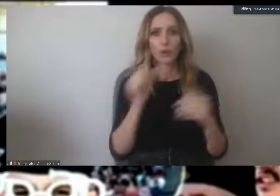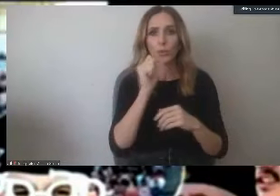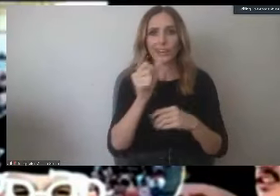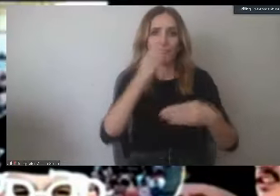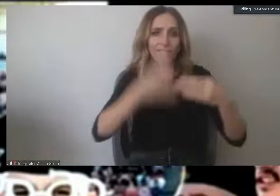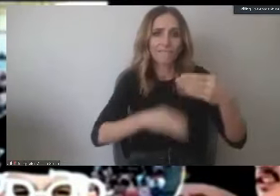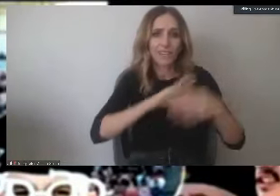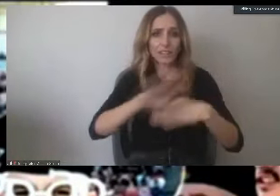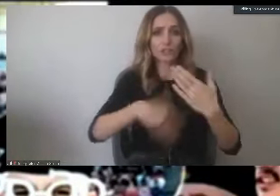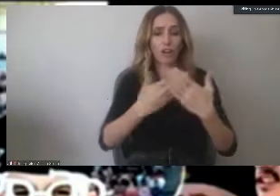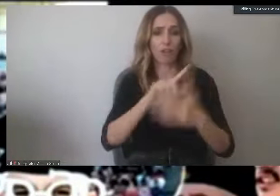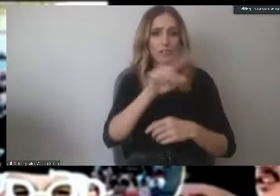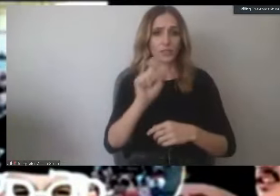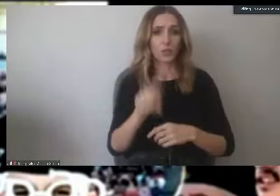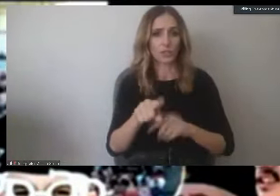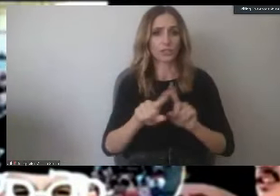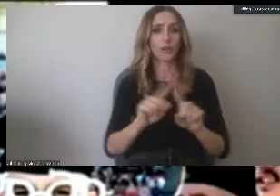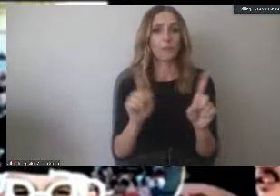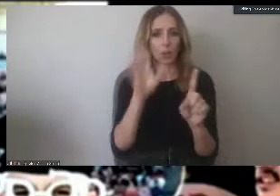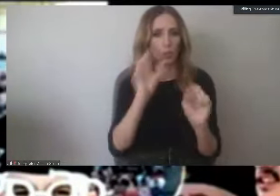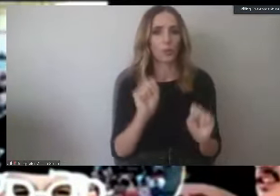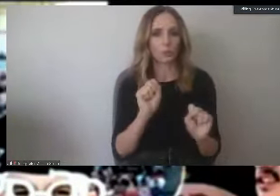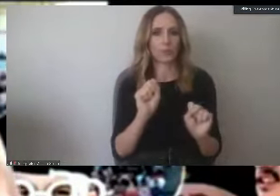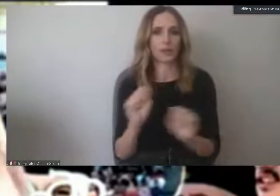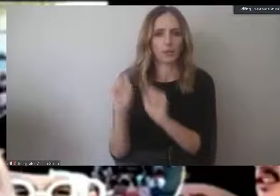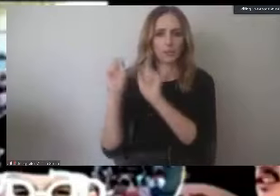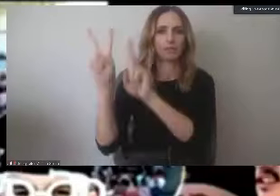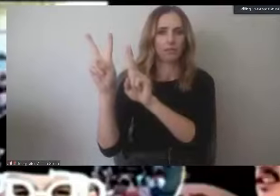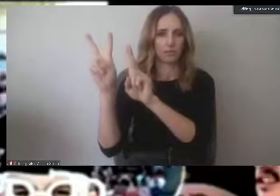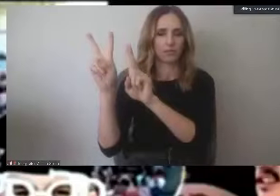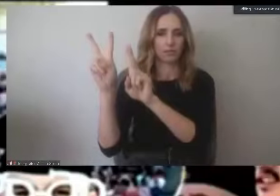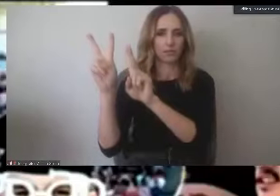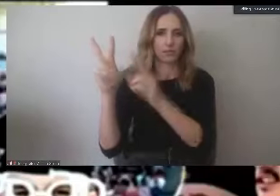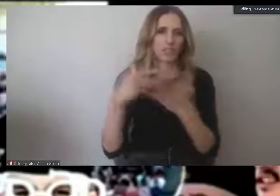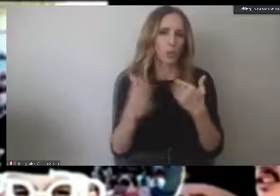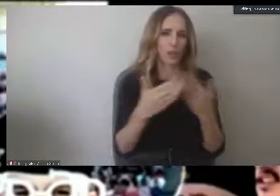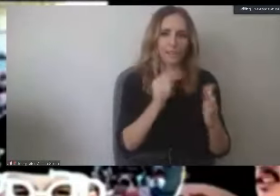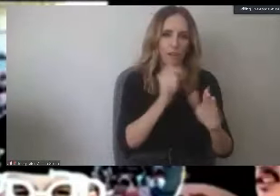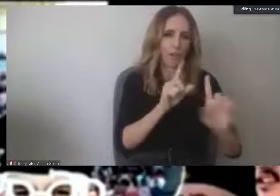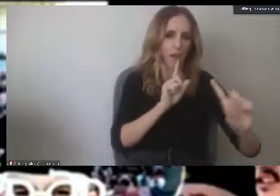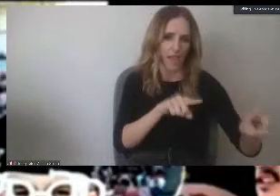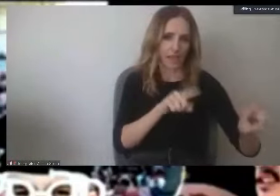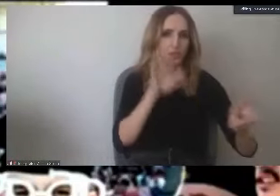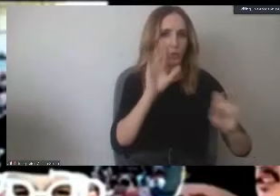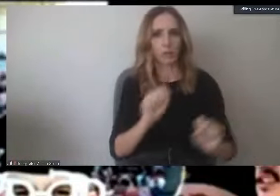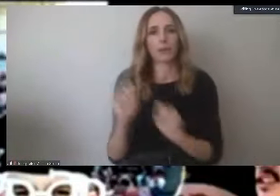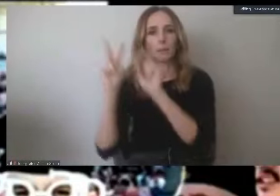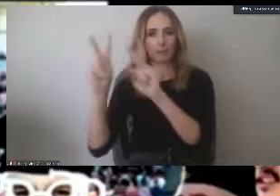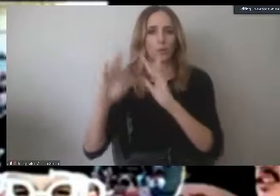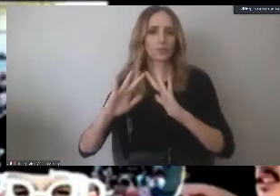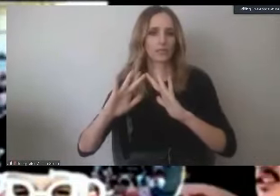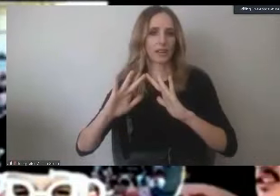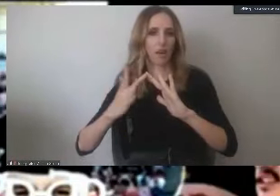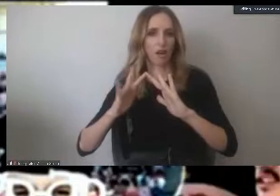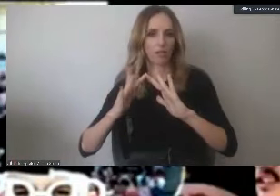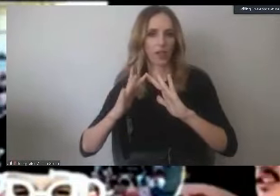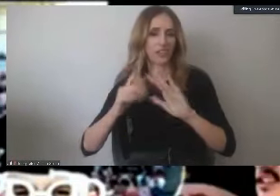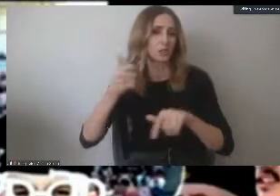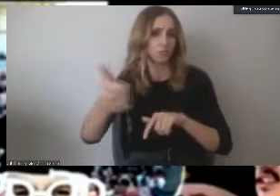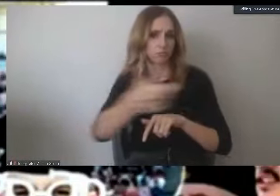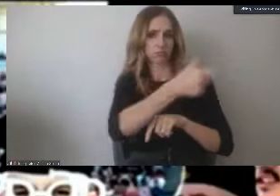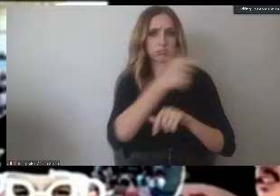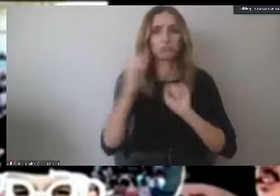the questions, but we will be putting the questions that have not been answered online so students get a chance